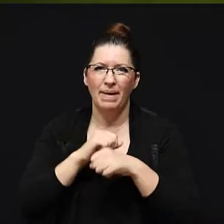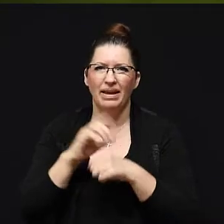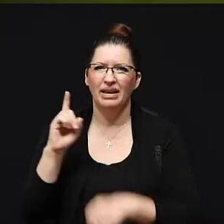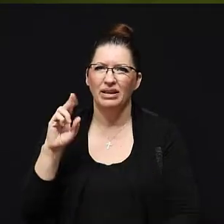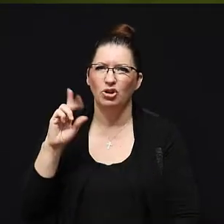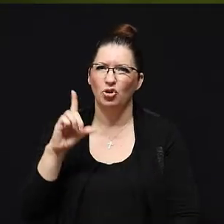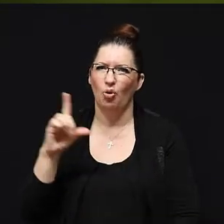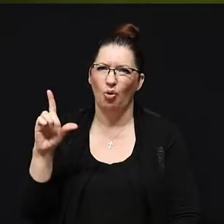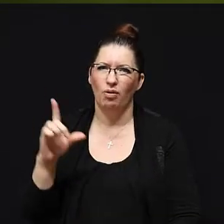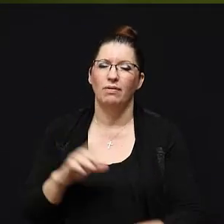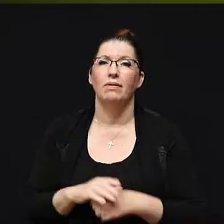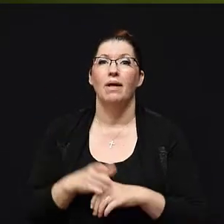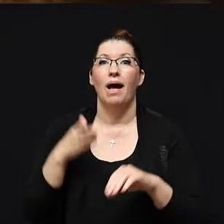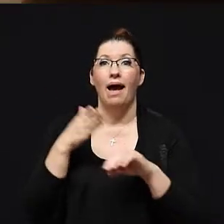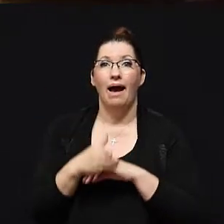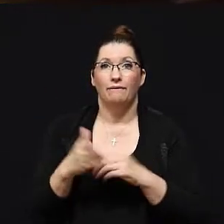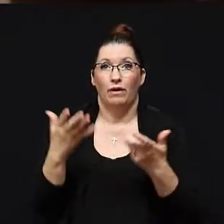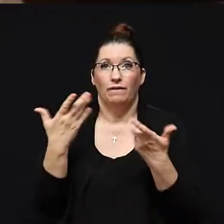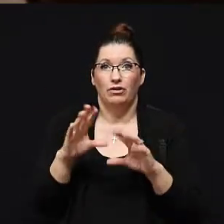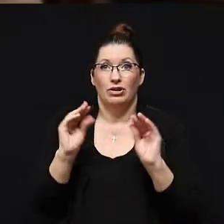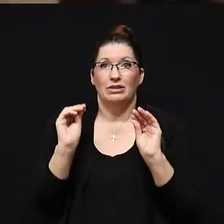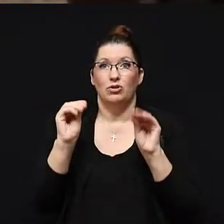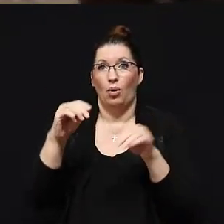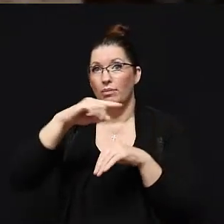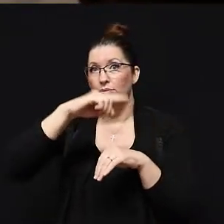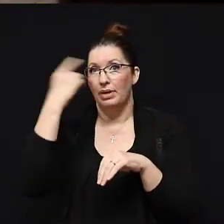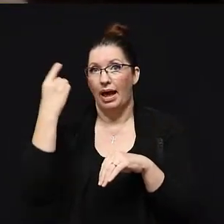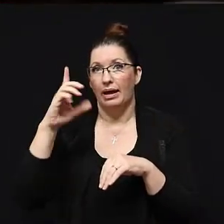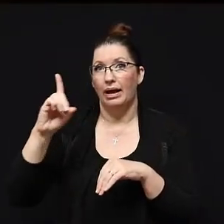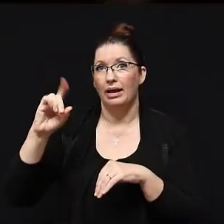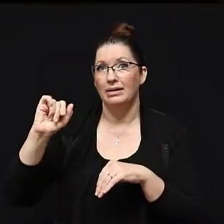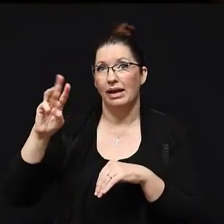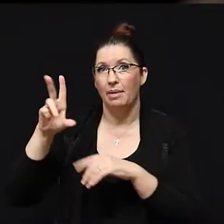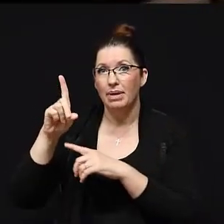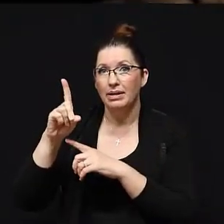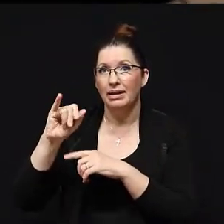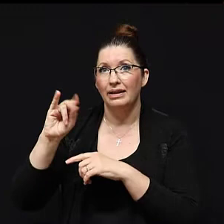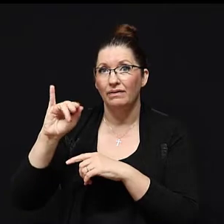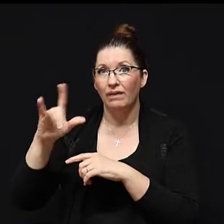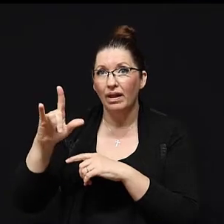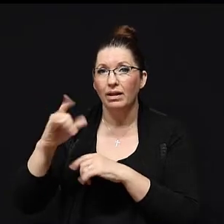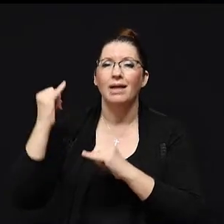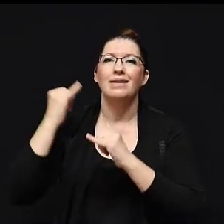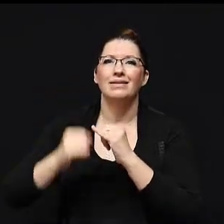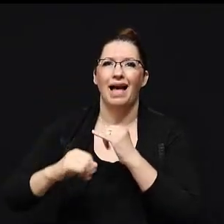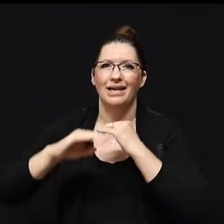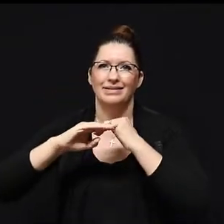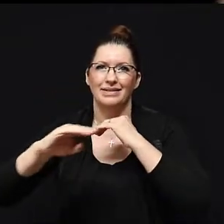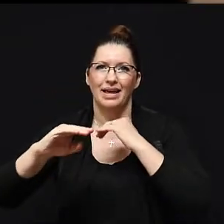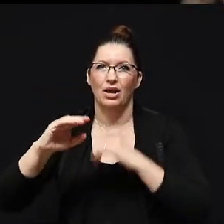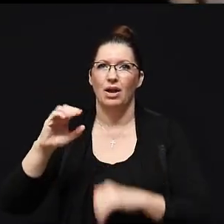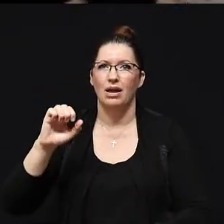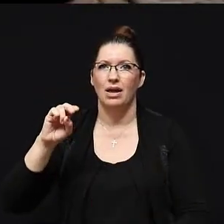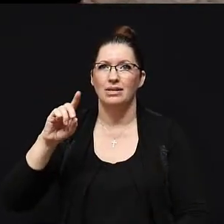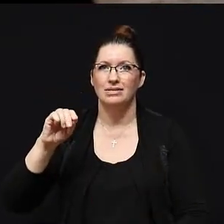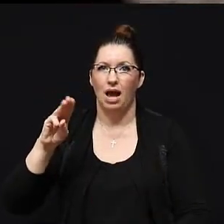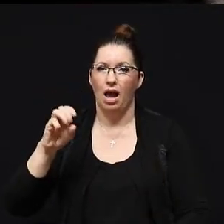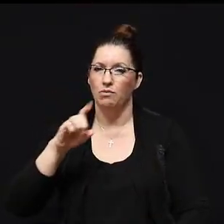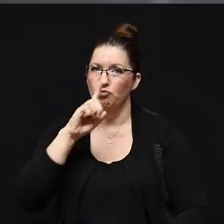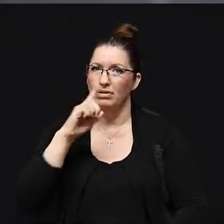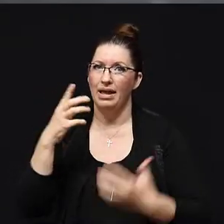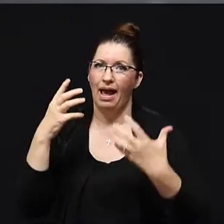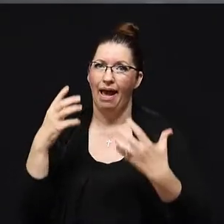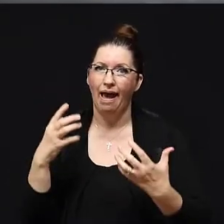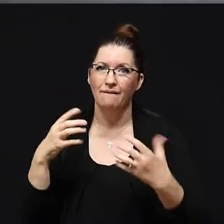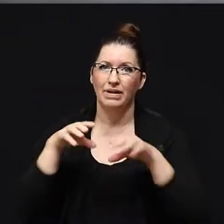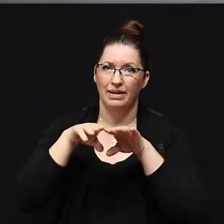After we've installed the black diamond infill comes our last layer of enzyme. And this last layer is the heaviest layer designed to